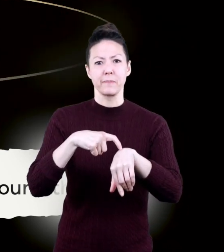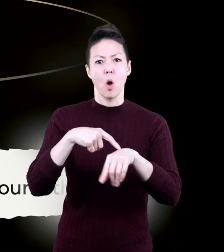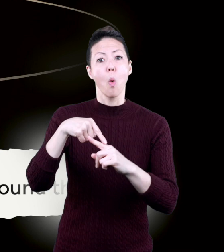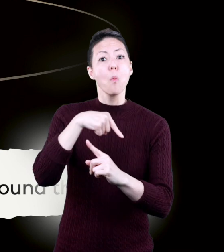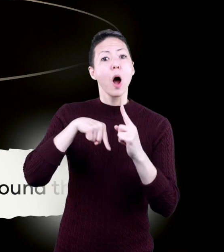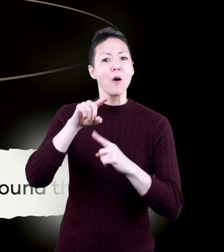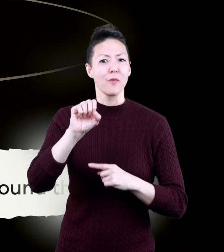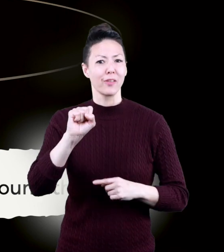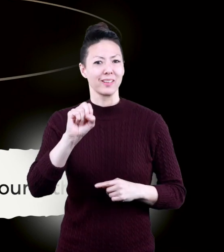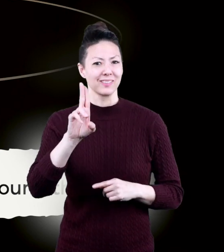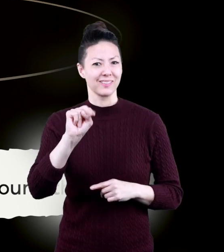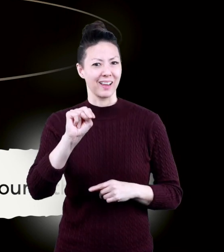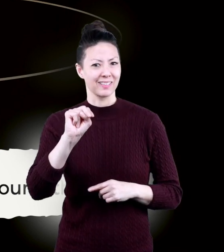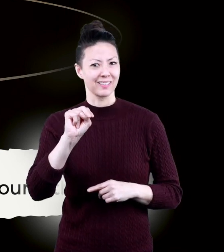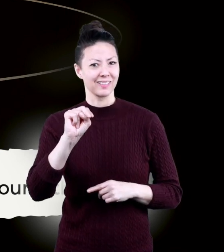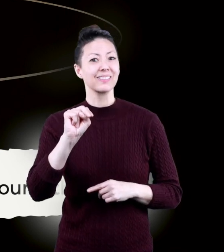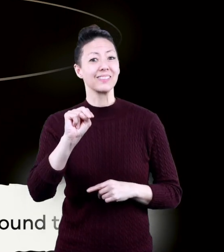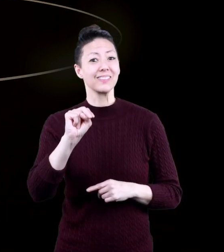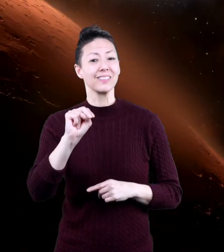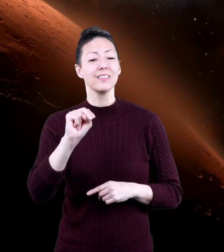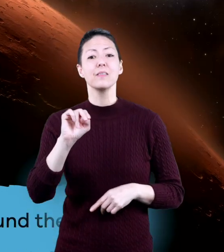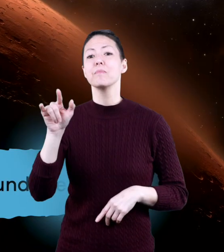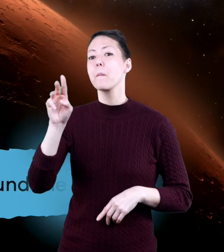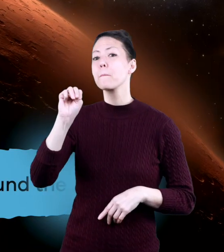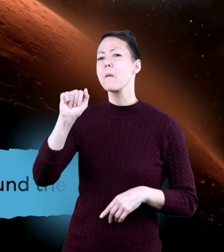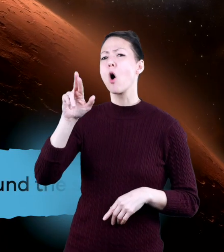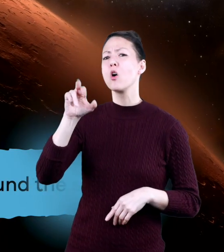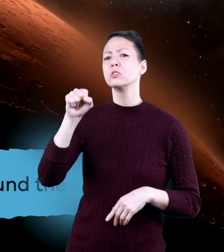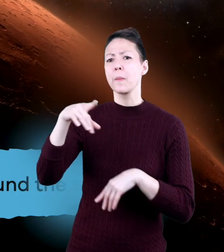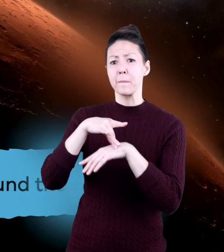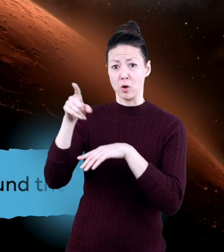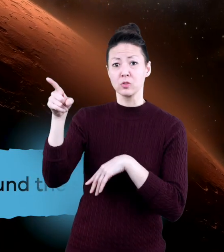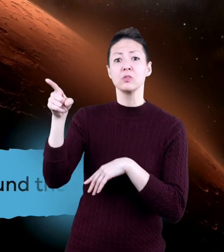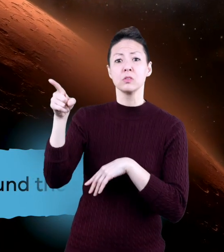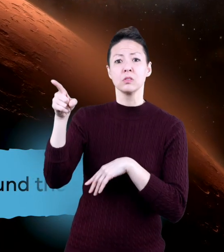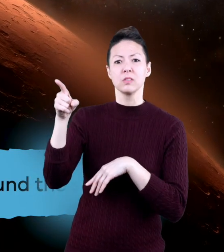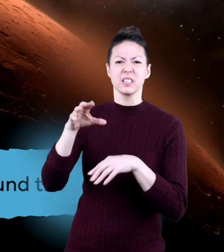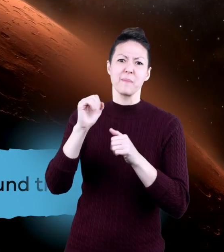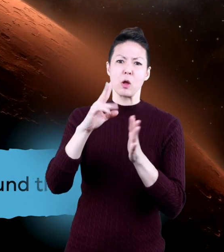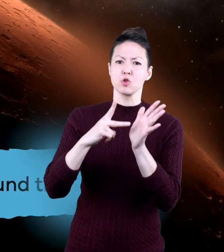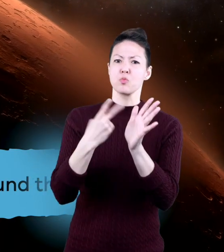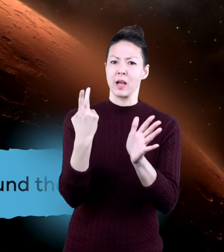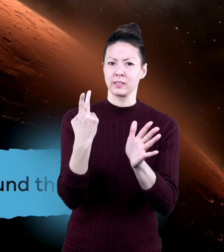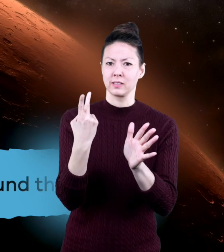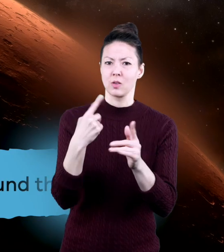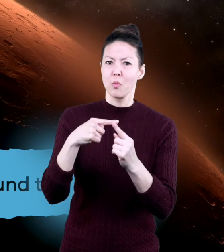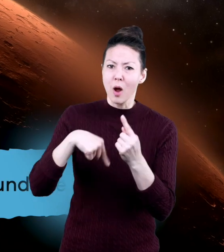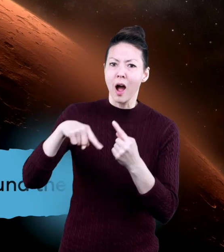time around the sun. On Mars, it takes almost twice that long.